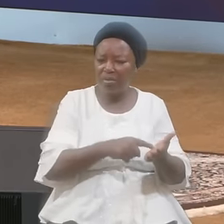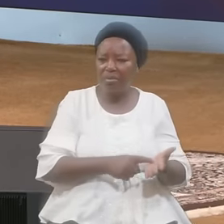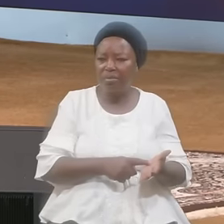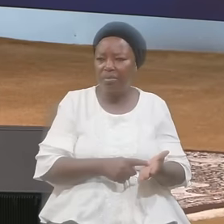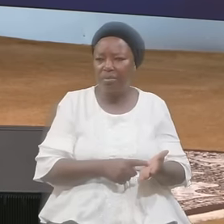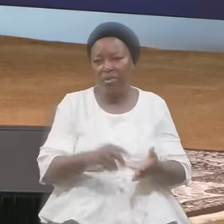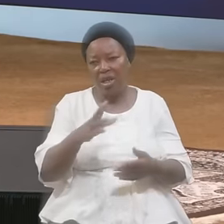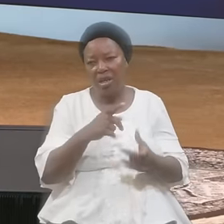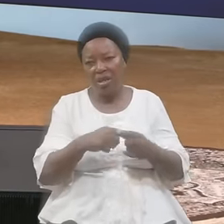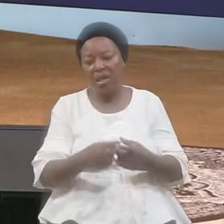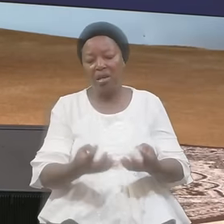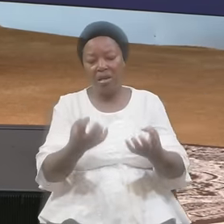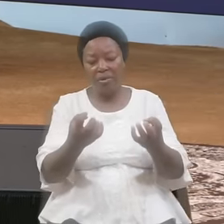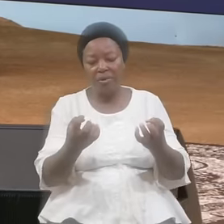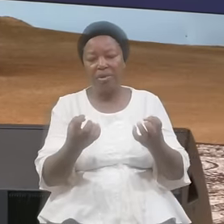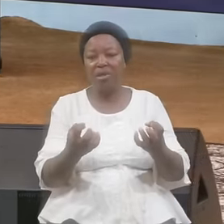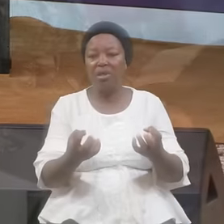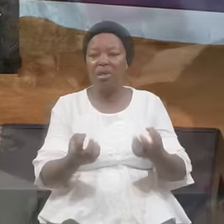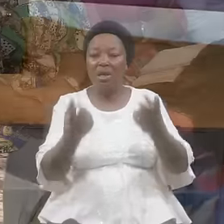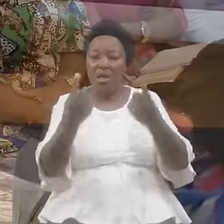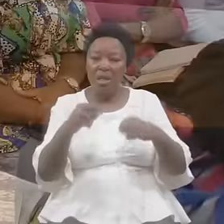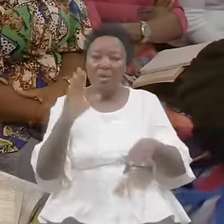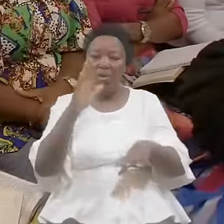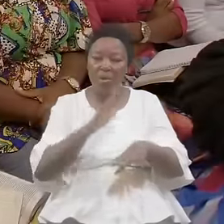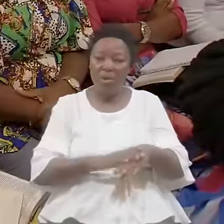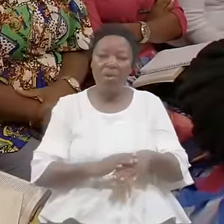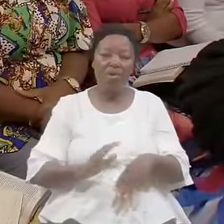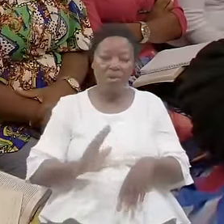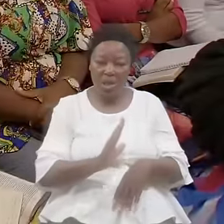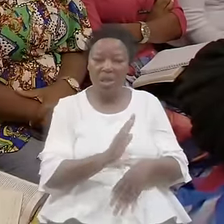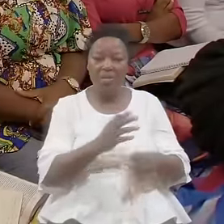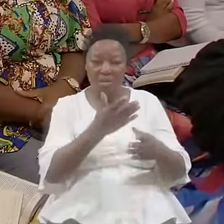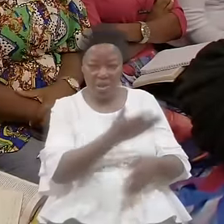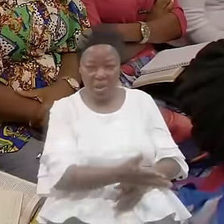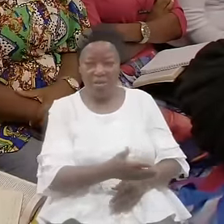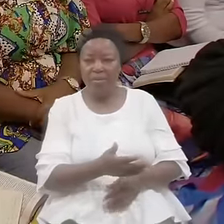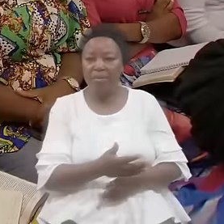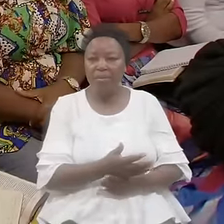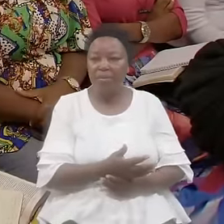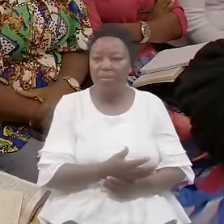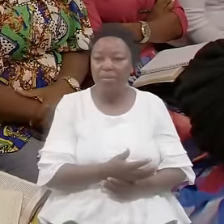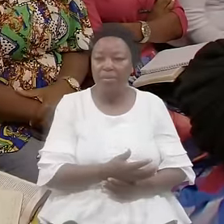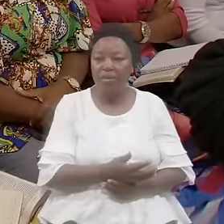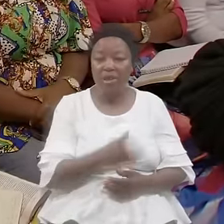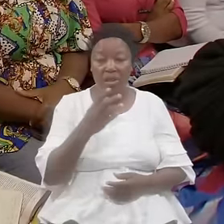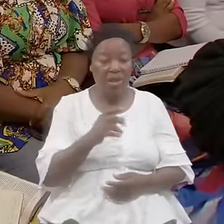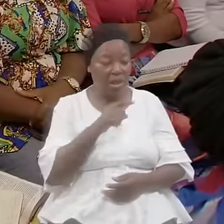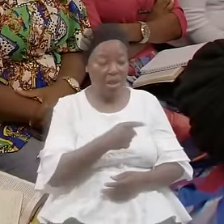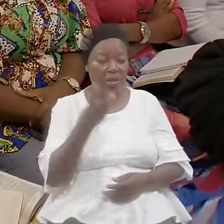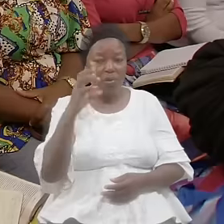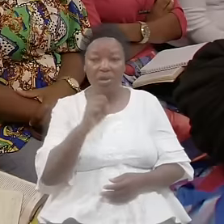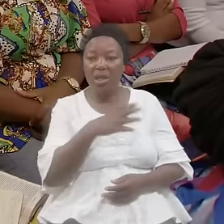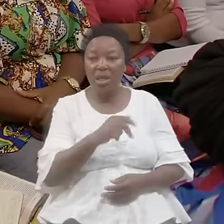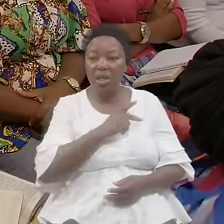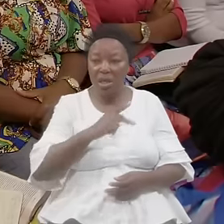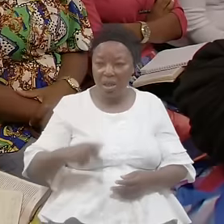And Leprosy Came On Him Right There There Was A King And So He's